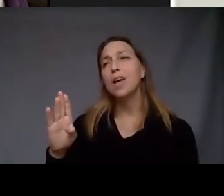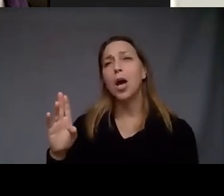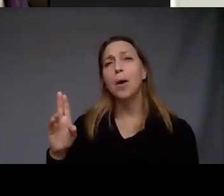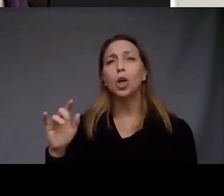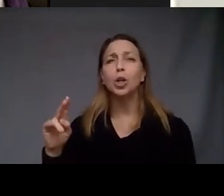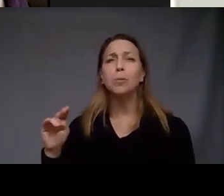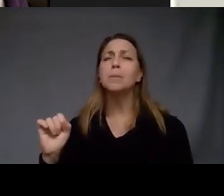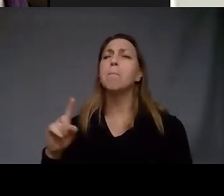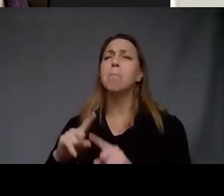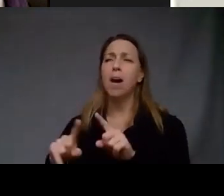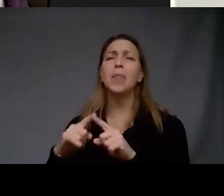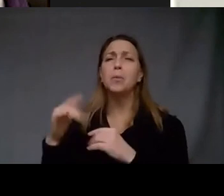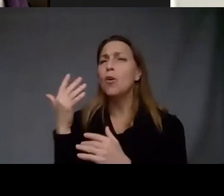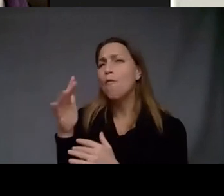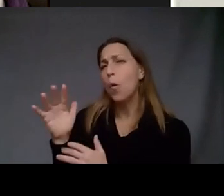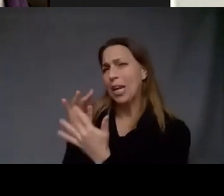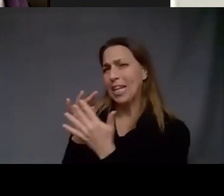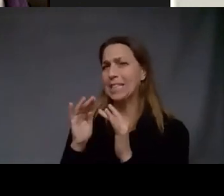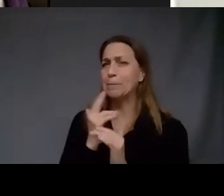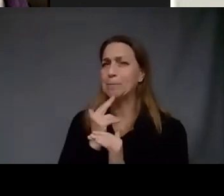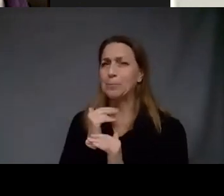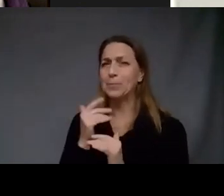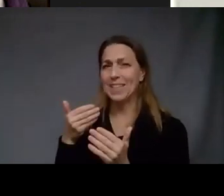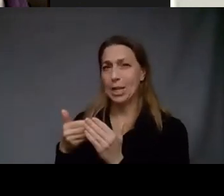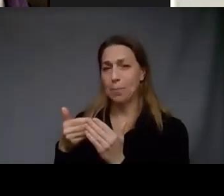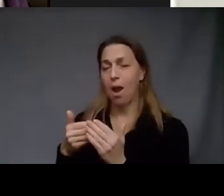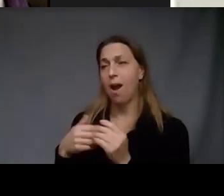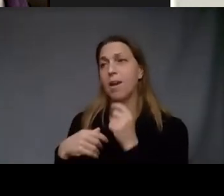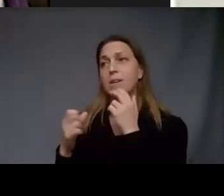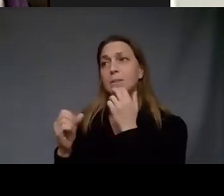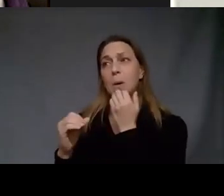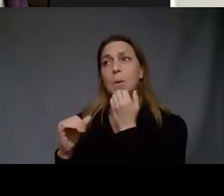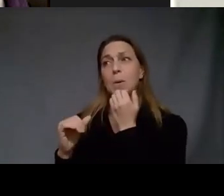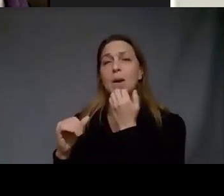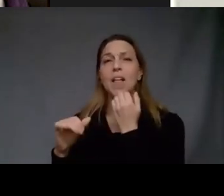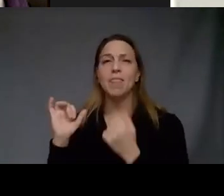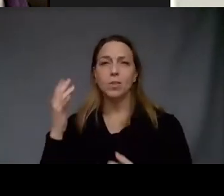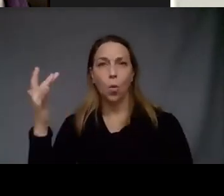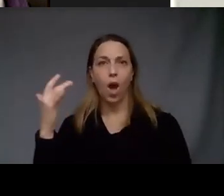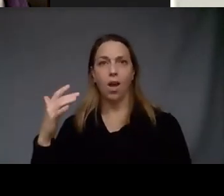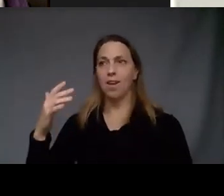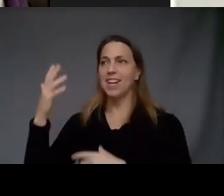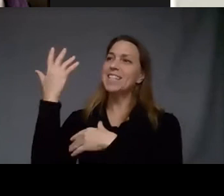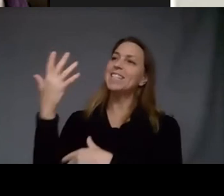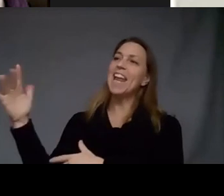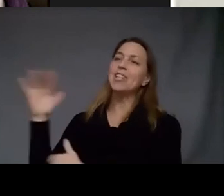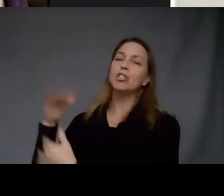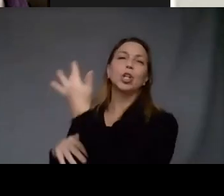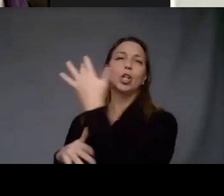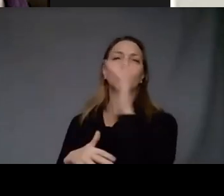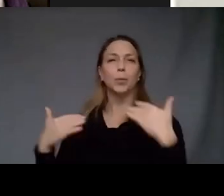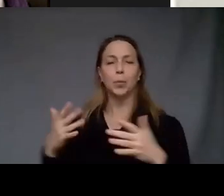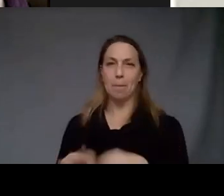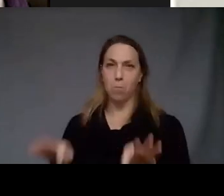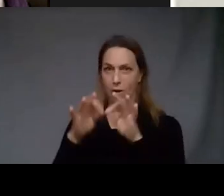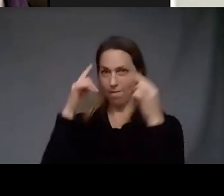and I think that nature plays a very important role for